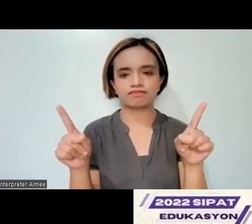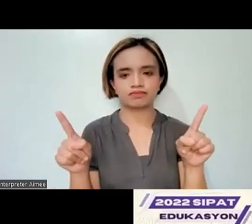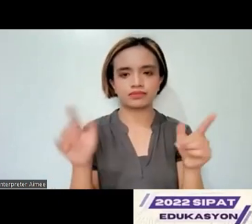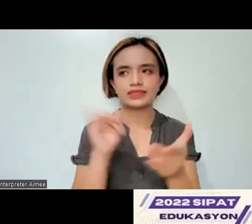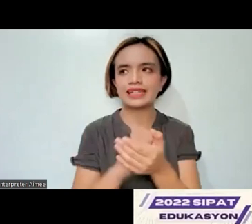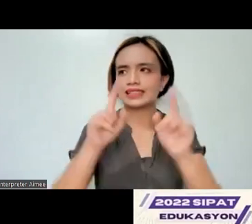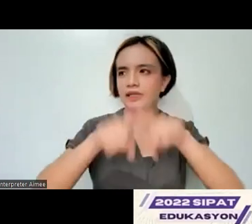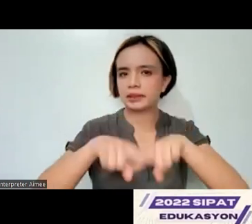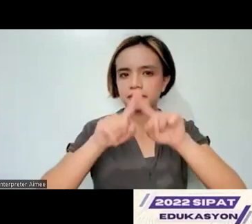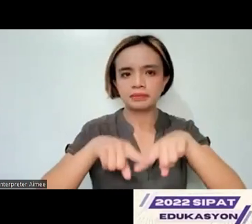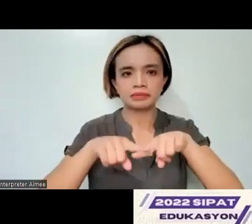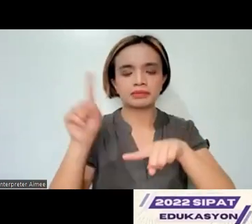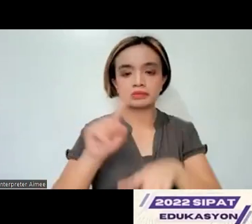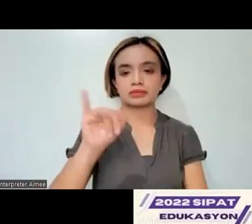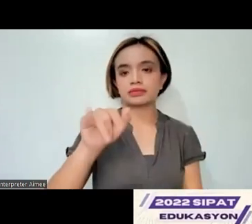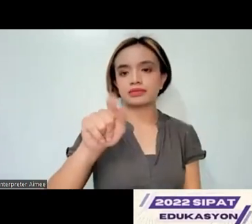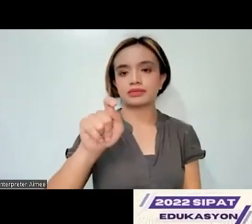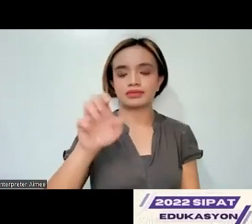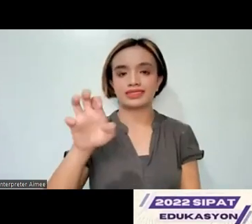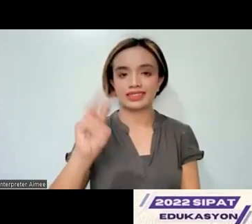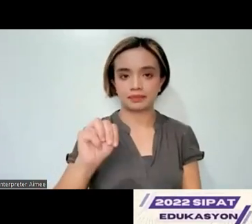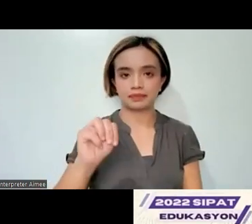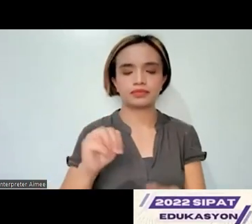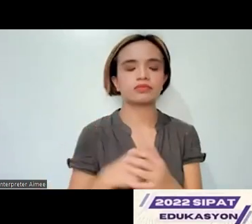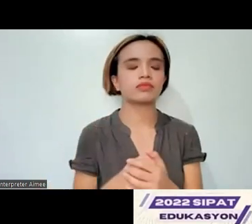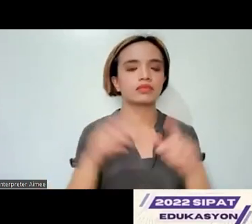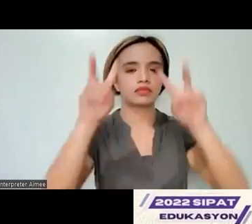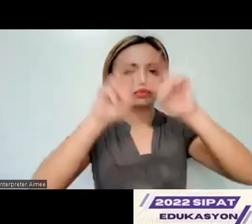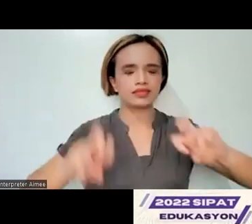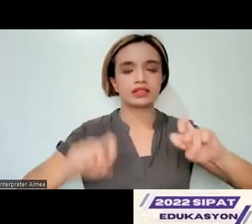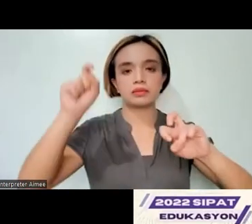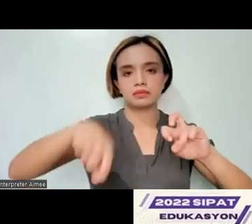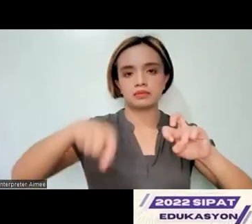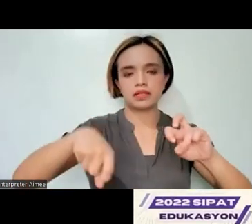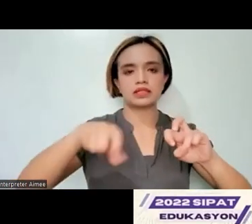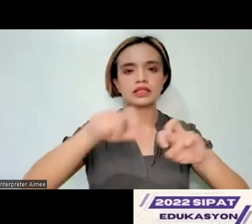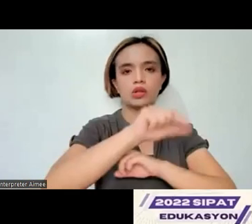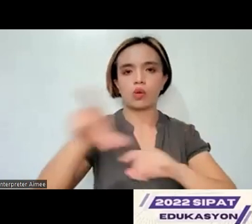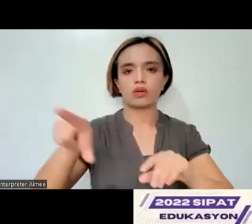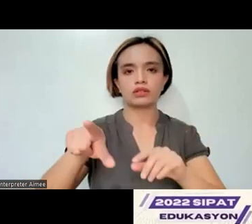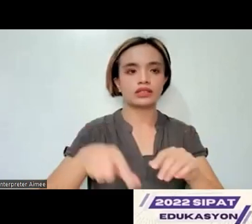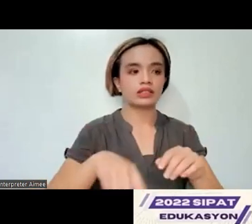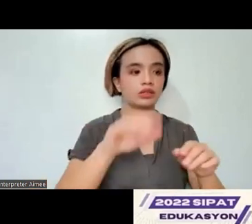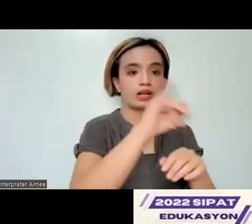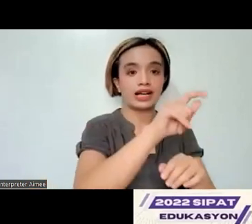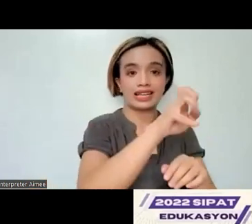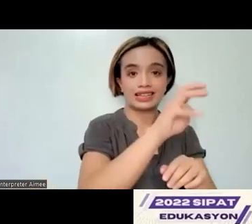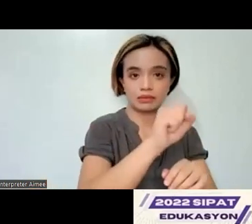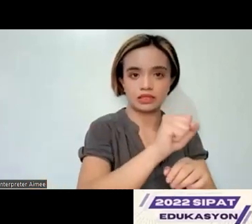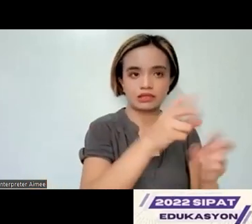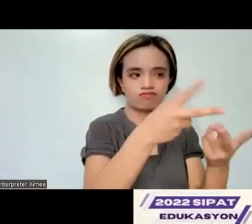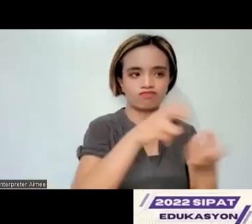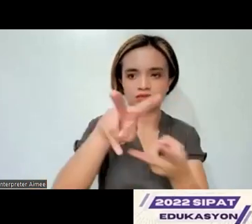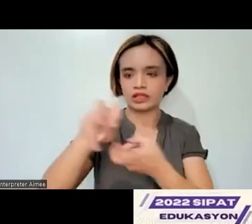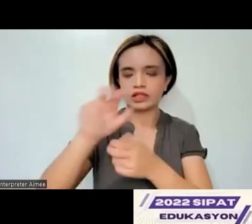on the item analysis that happened. And we have to distribute all the items in the three different modes and three different